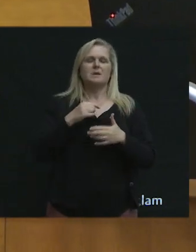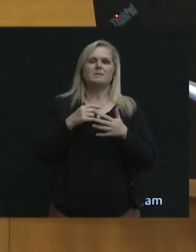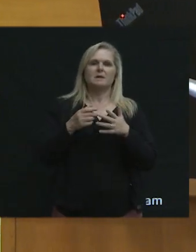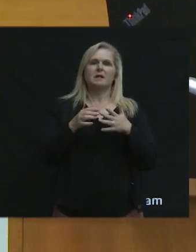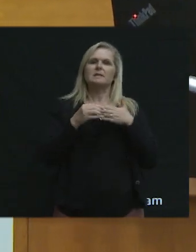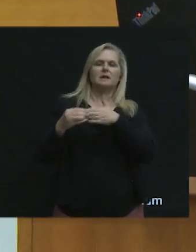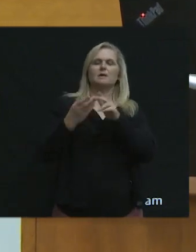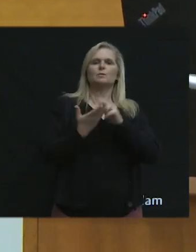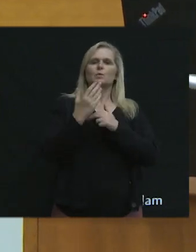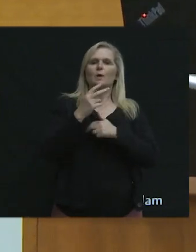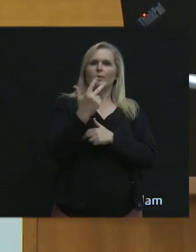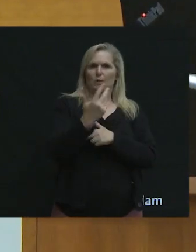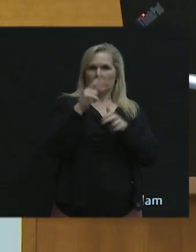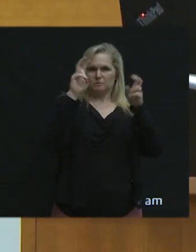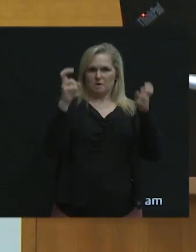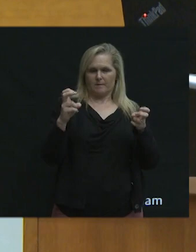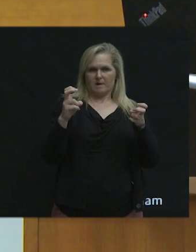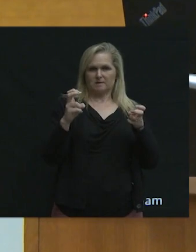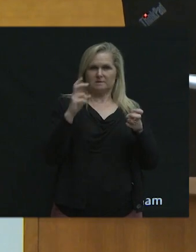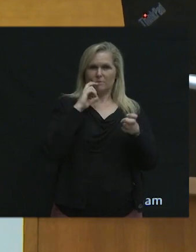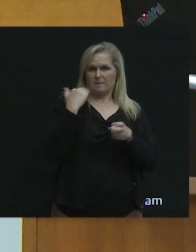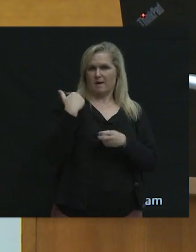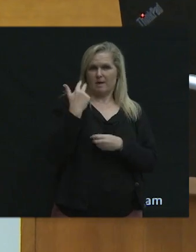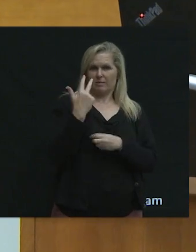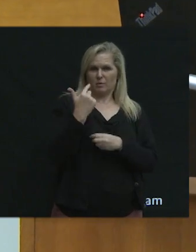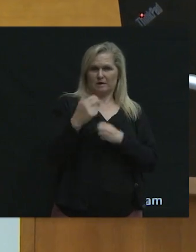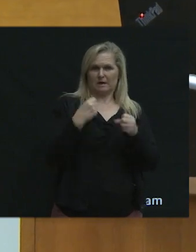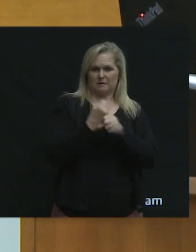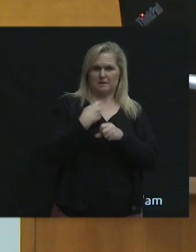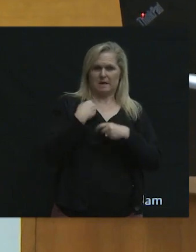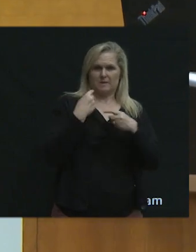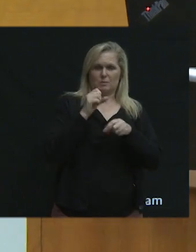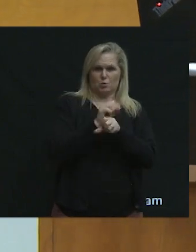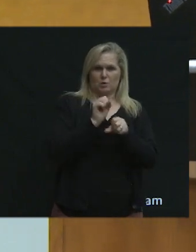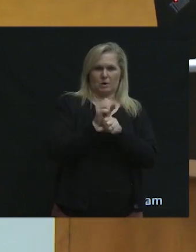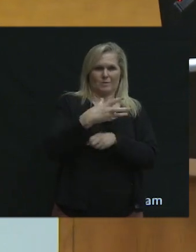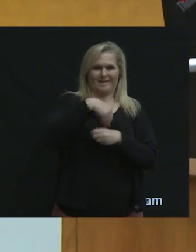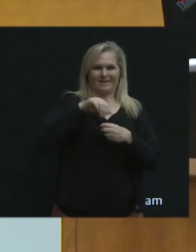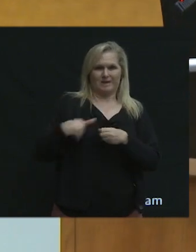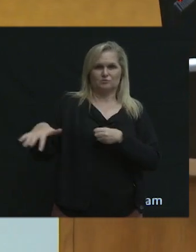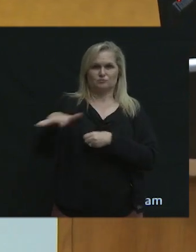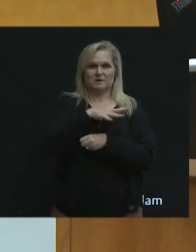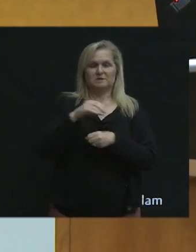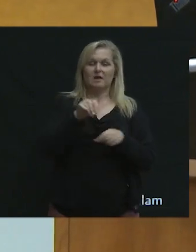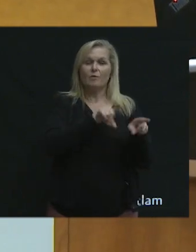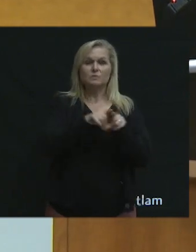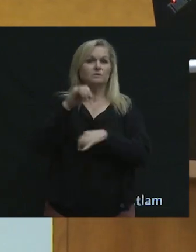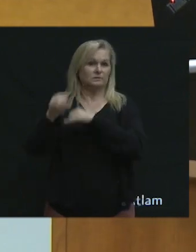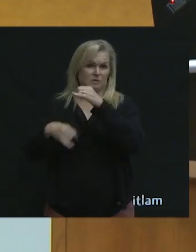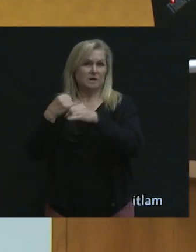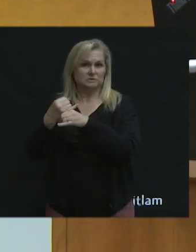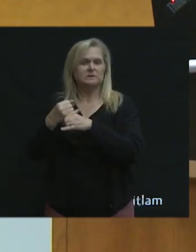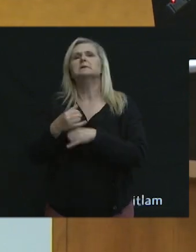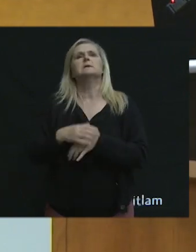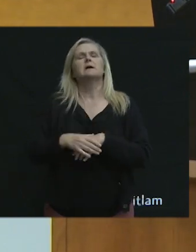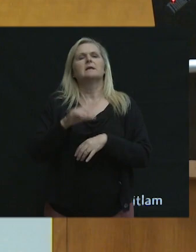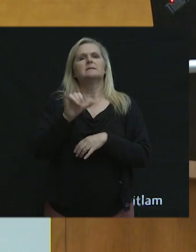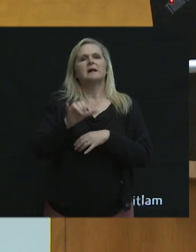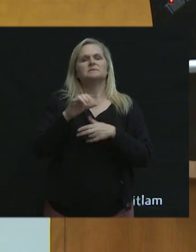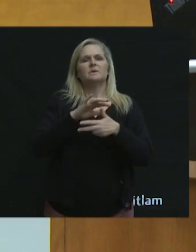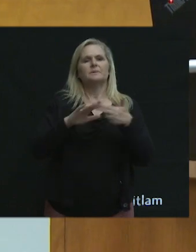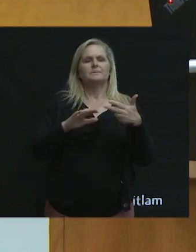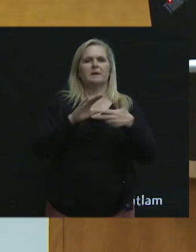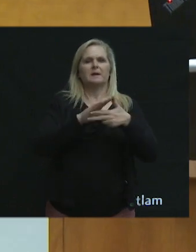topics that I've been working on for the last 13 years here in the region, but internationally. And that is